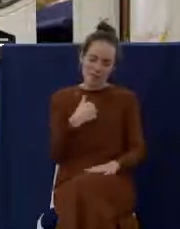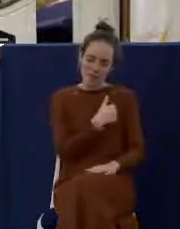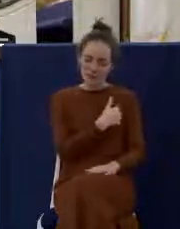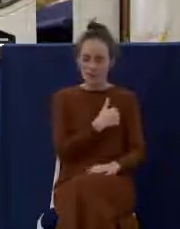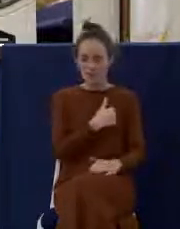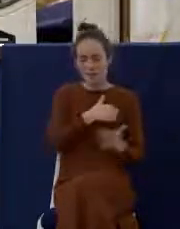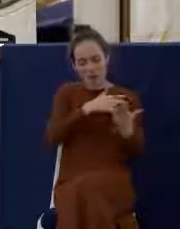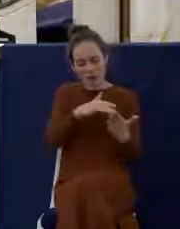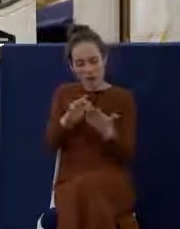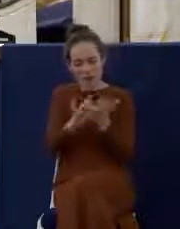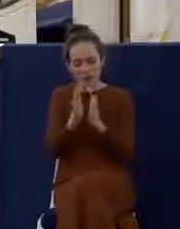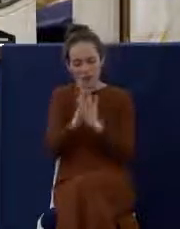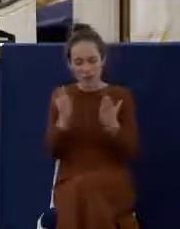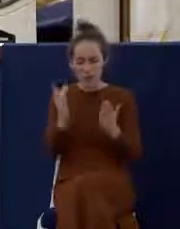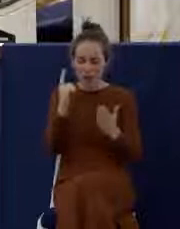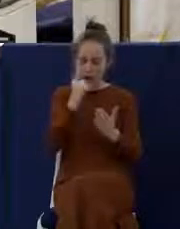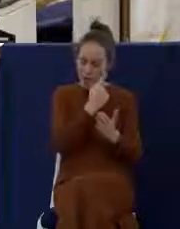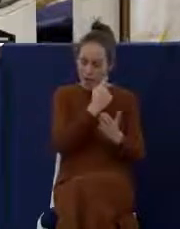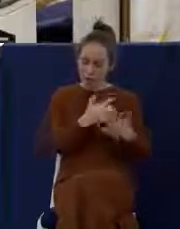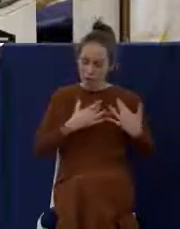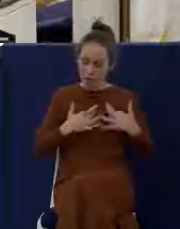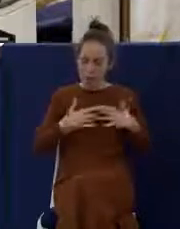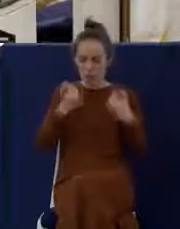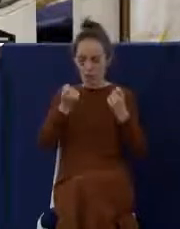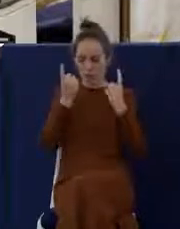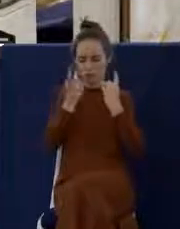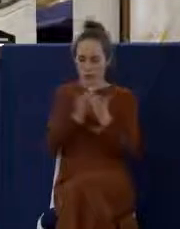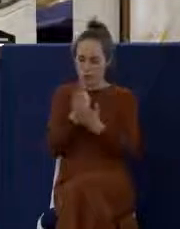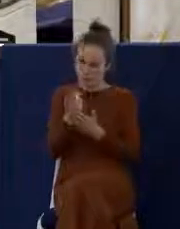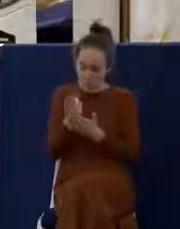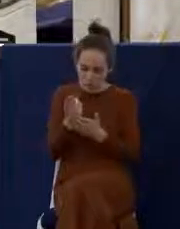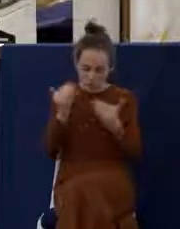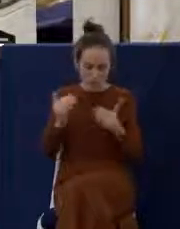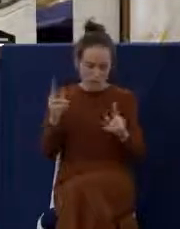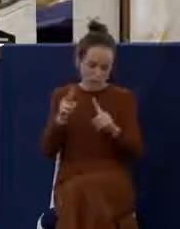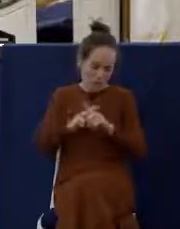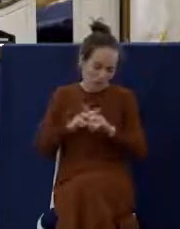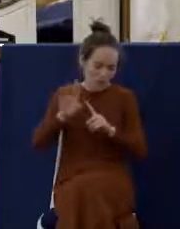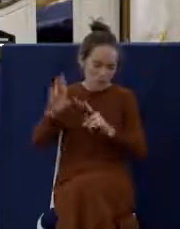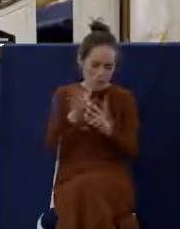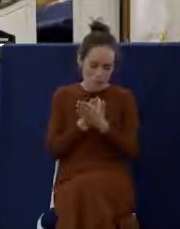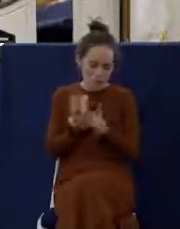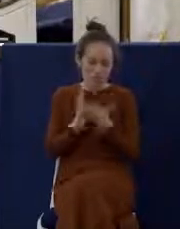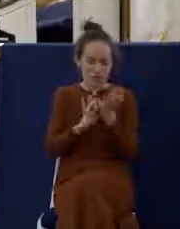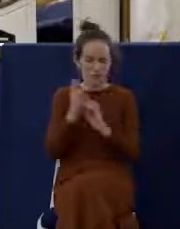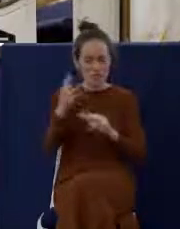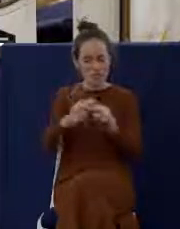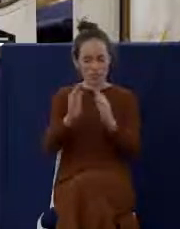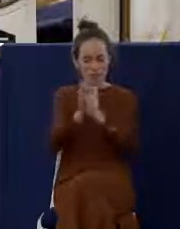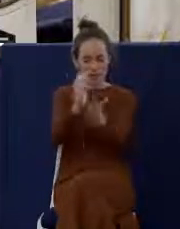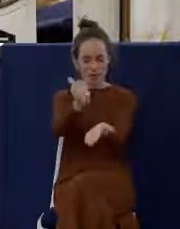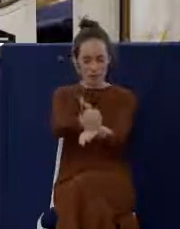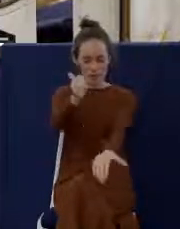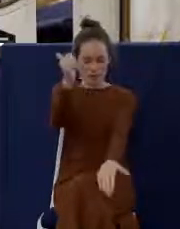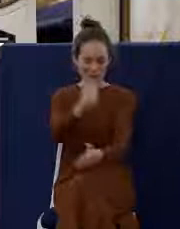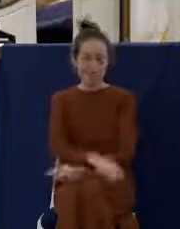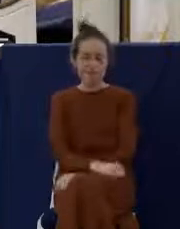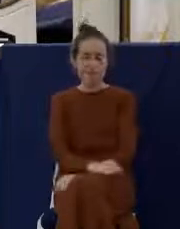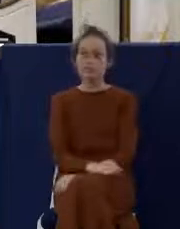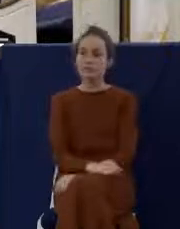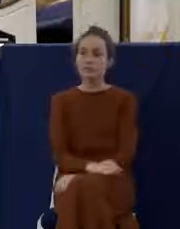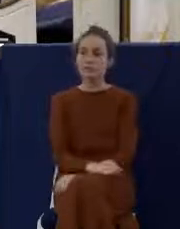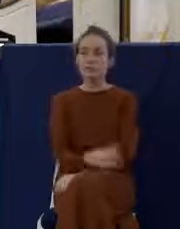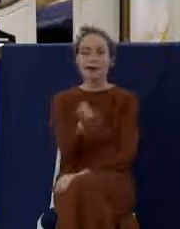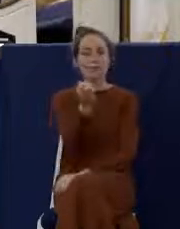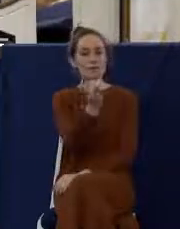eyes and our heart to receive truth and apply it, and we pray in Jesus' name. Amen. For